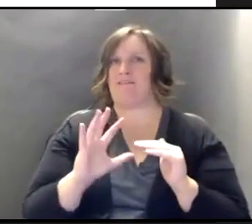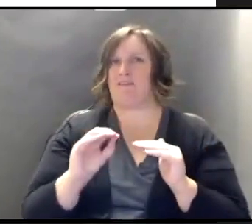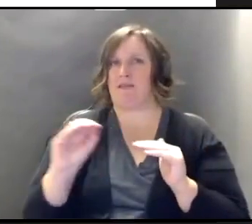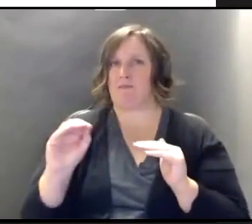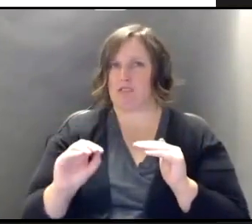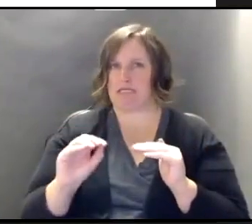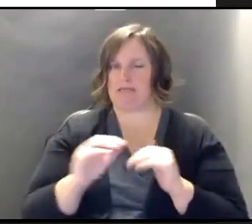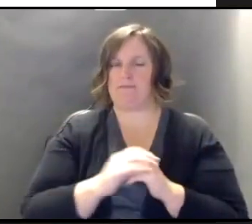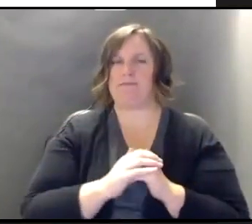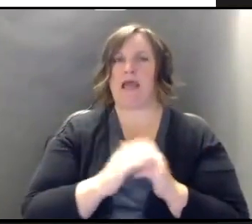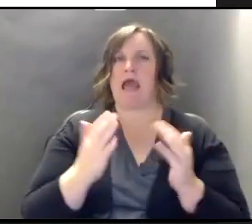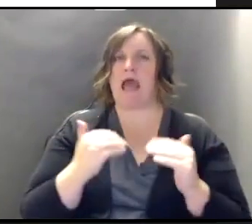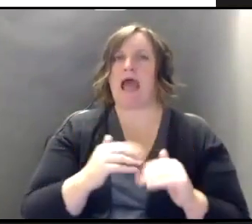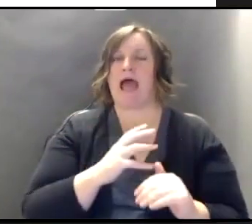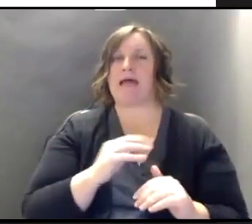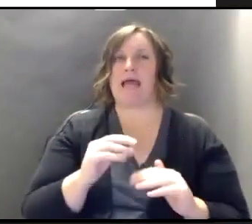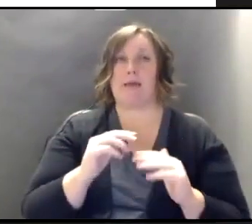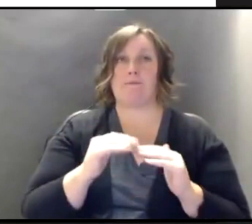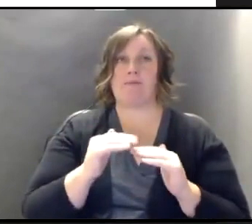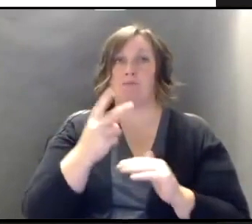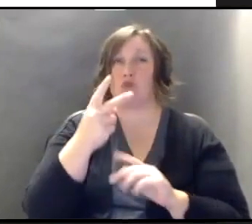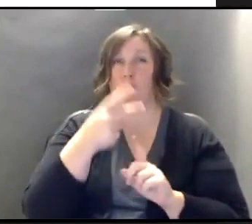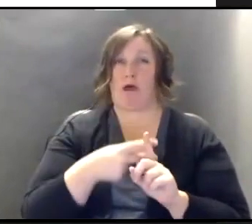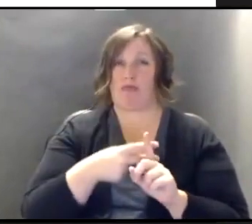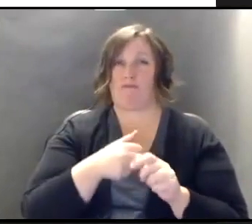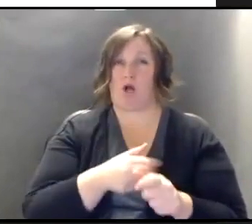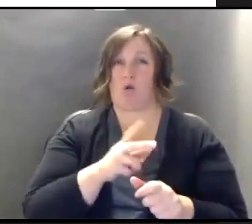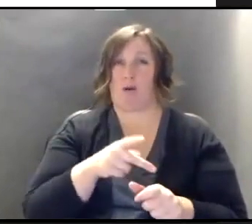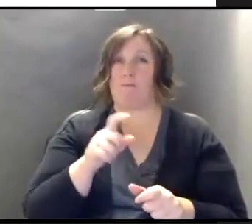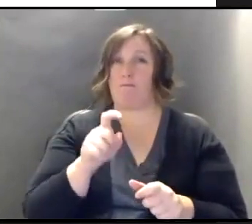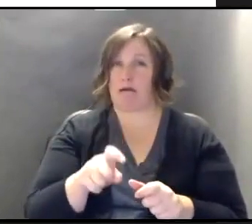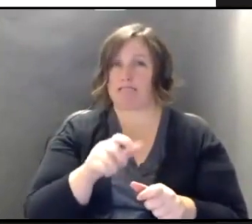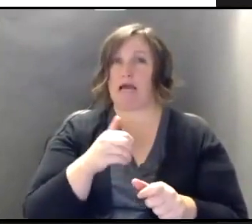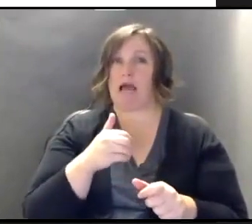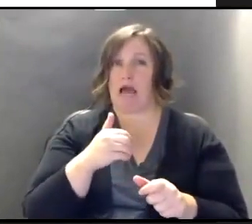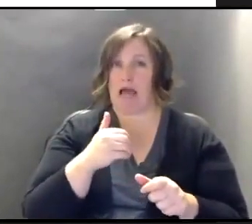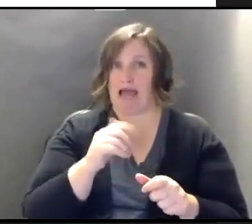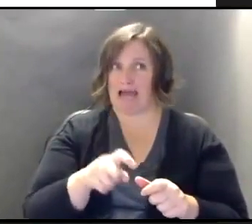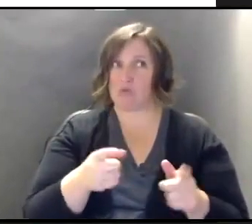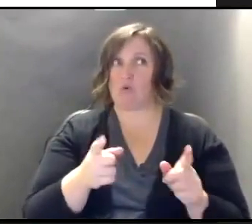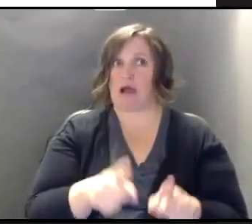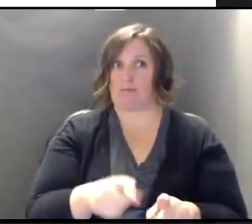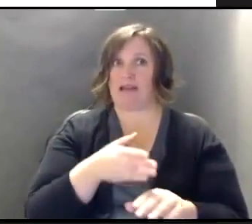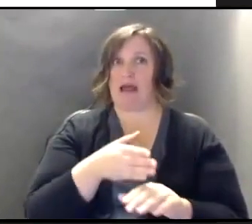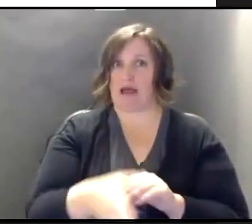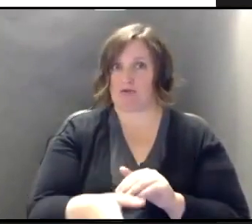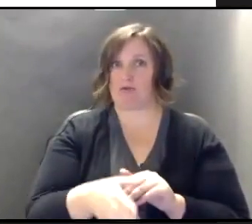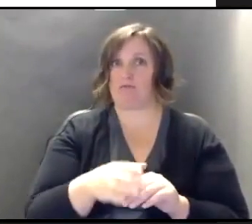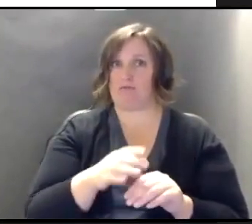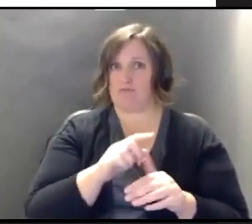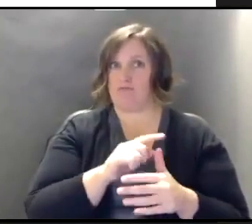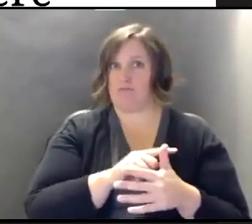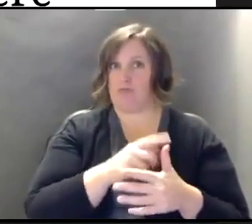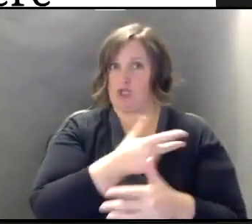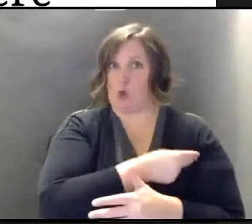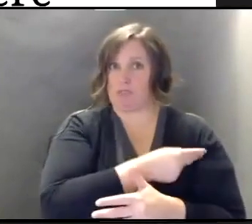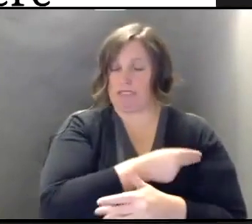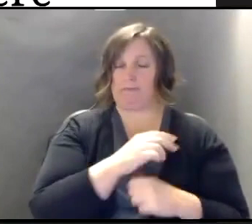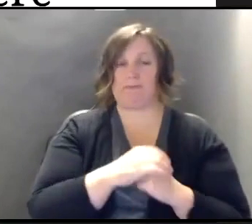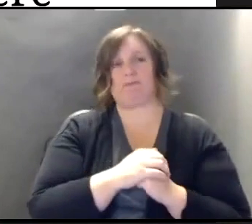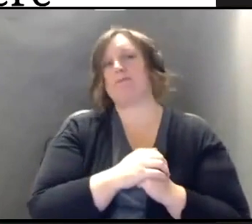and a minimum two-month follow-up had to occur after vaccine dosing in the recipients. Next slide.